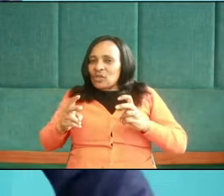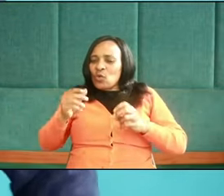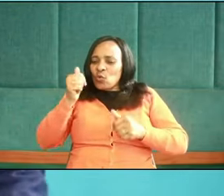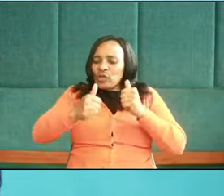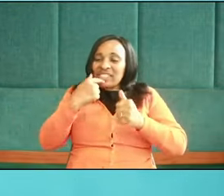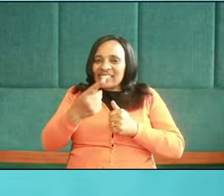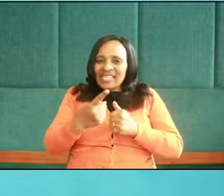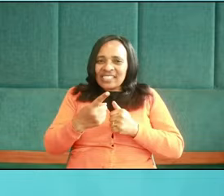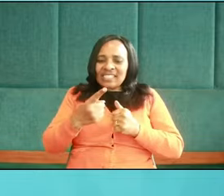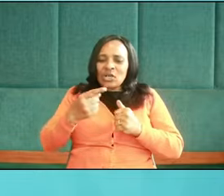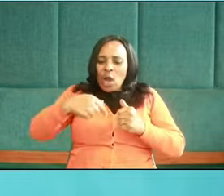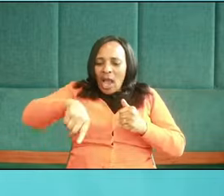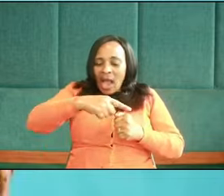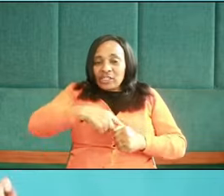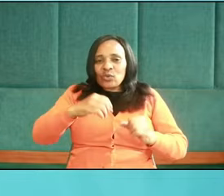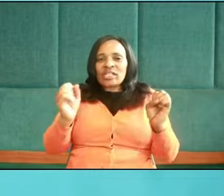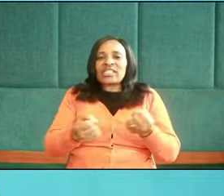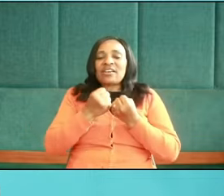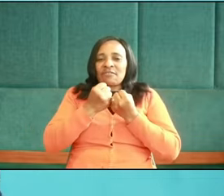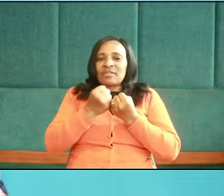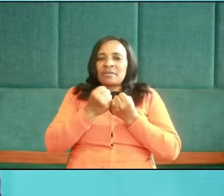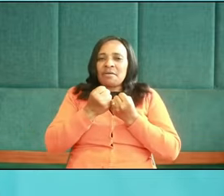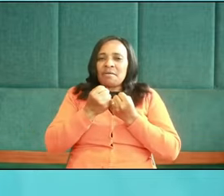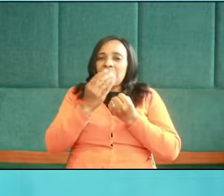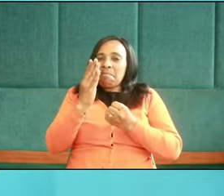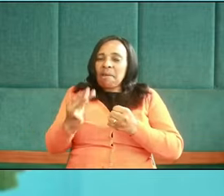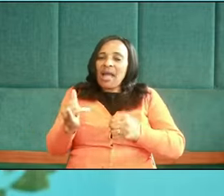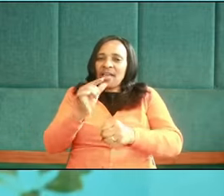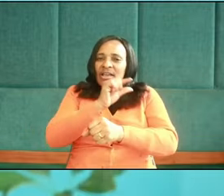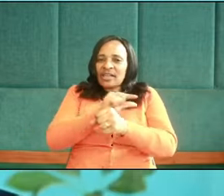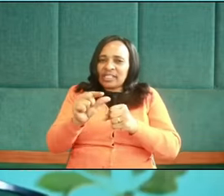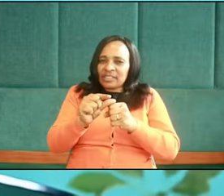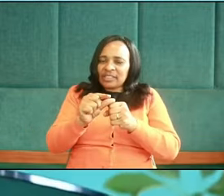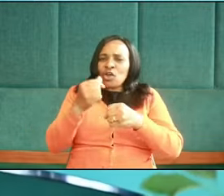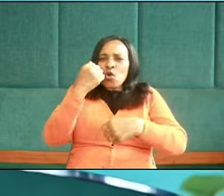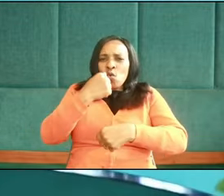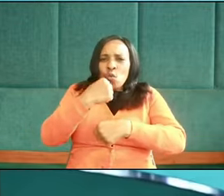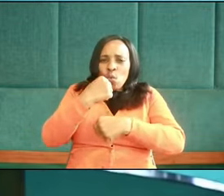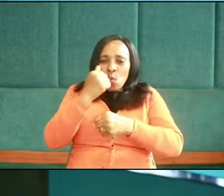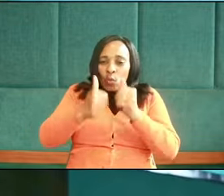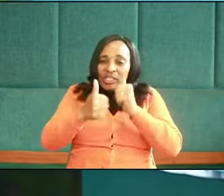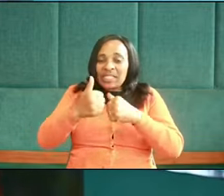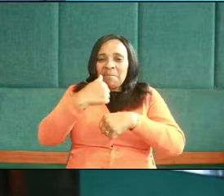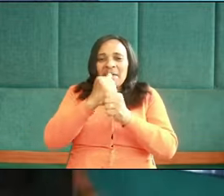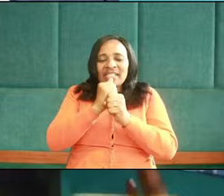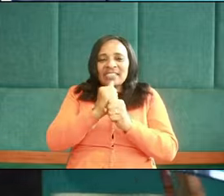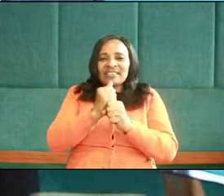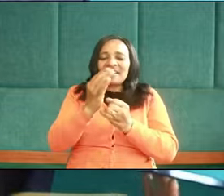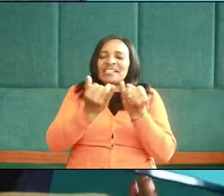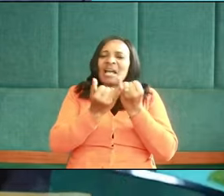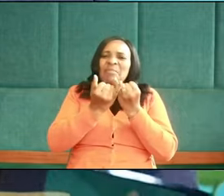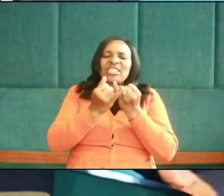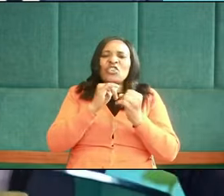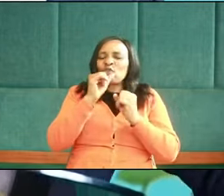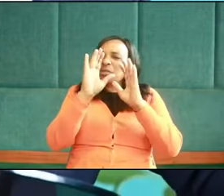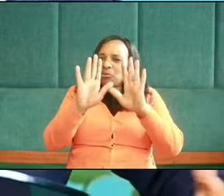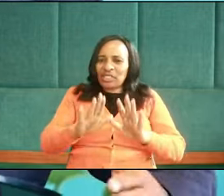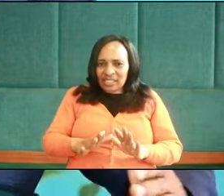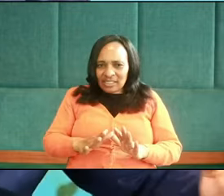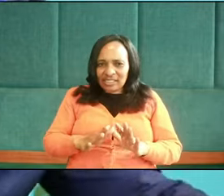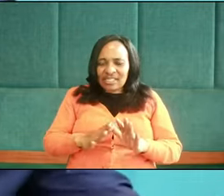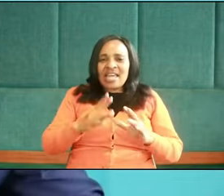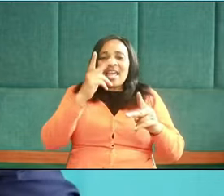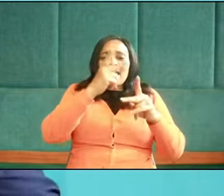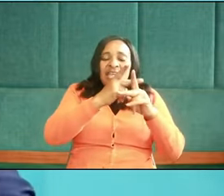grace is called legalism. That makes the Sabbath useless. That makes keeping all the